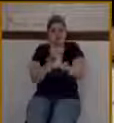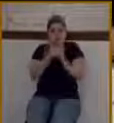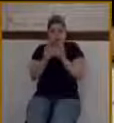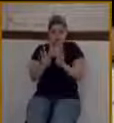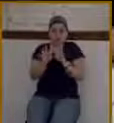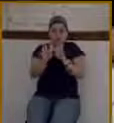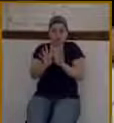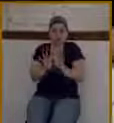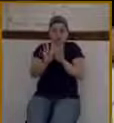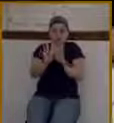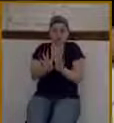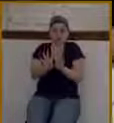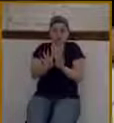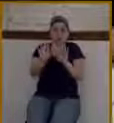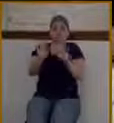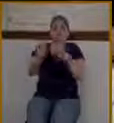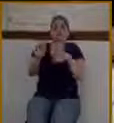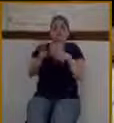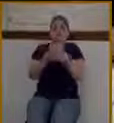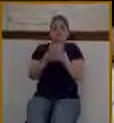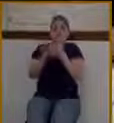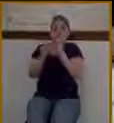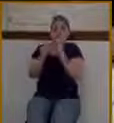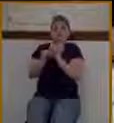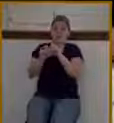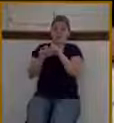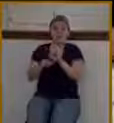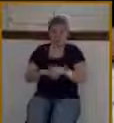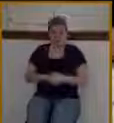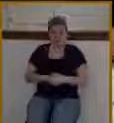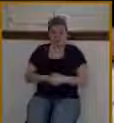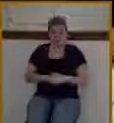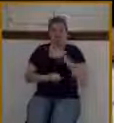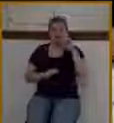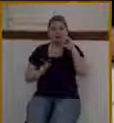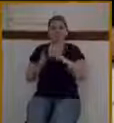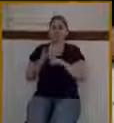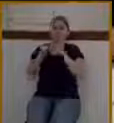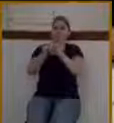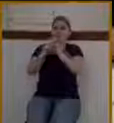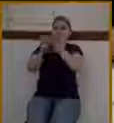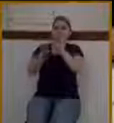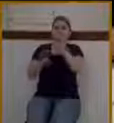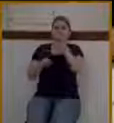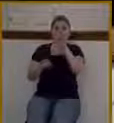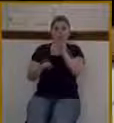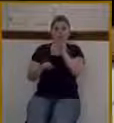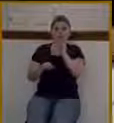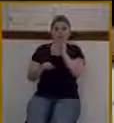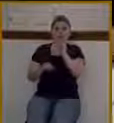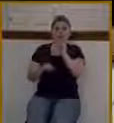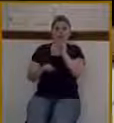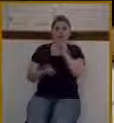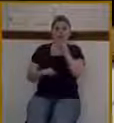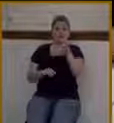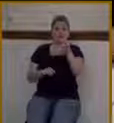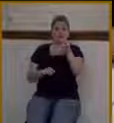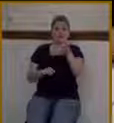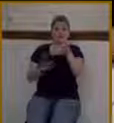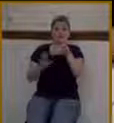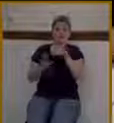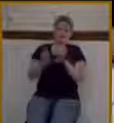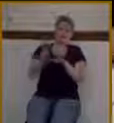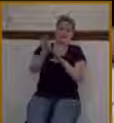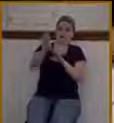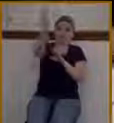of the Mount of Olives, you can look out east. If you go to the Mount of Olives, it's 300 feet higher than the city of Jerusalem. So if you